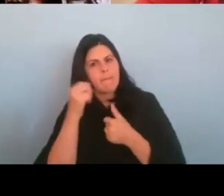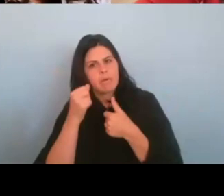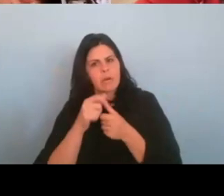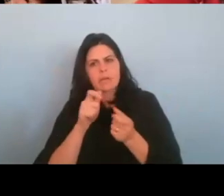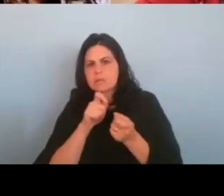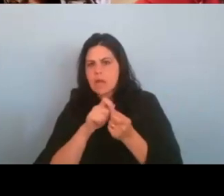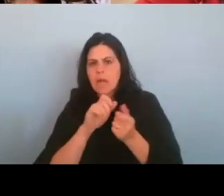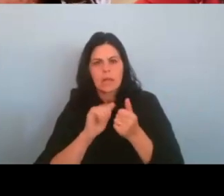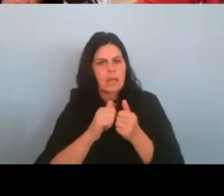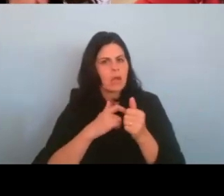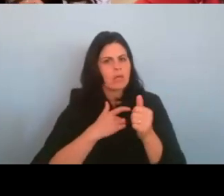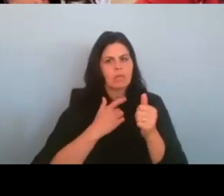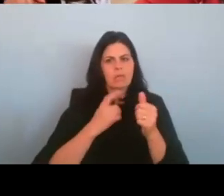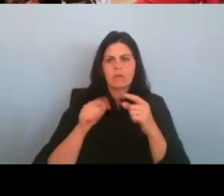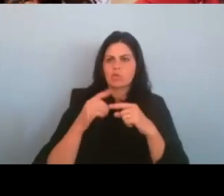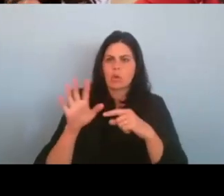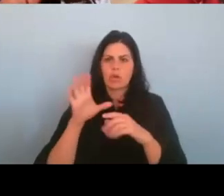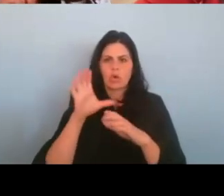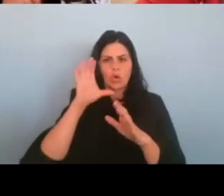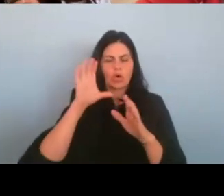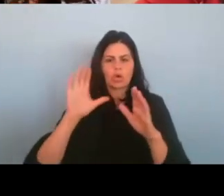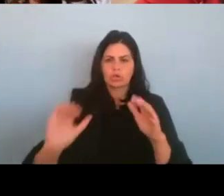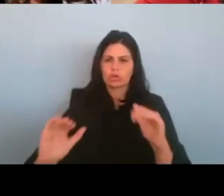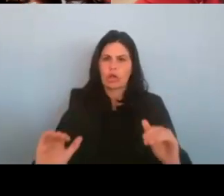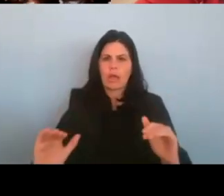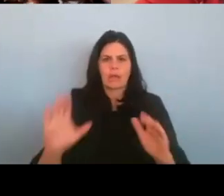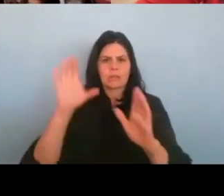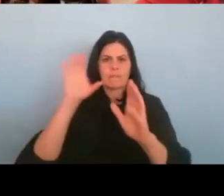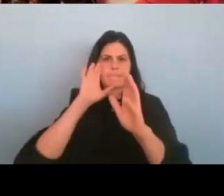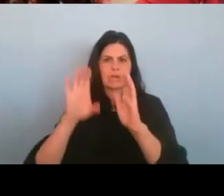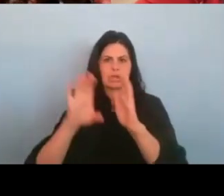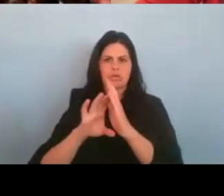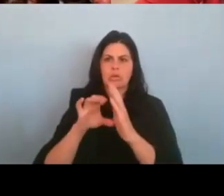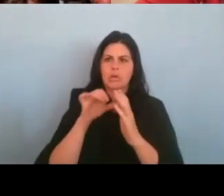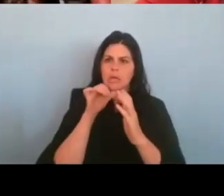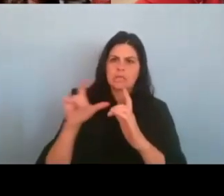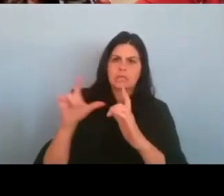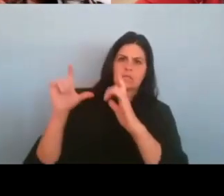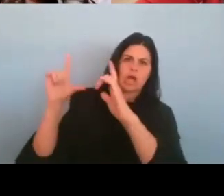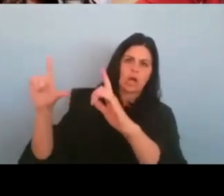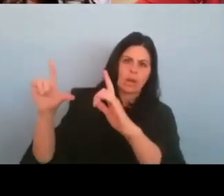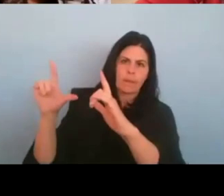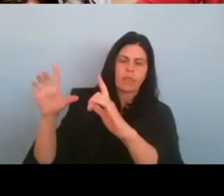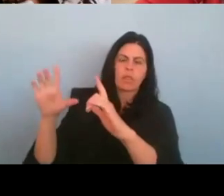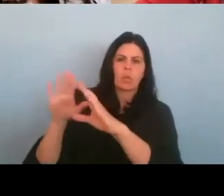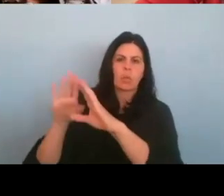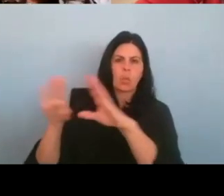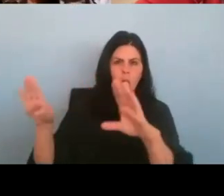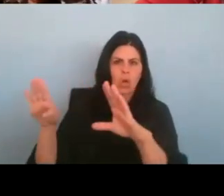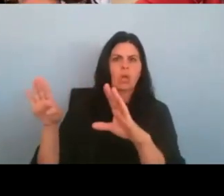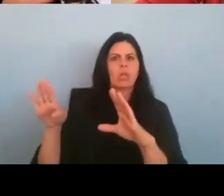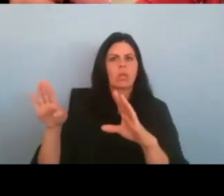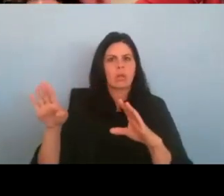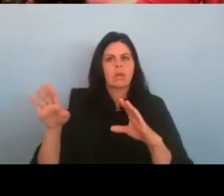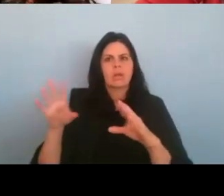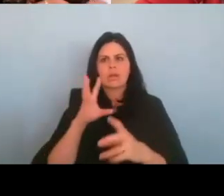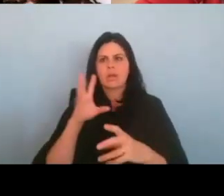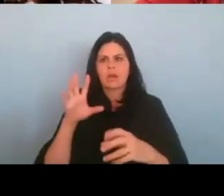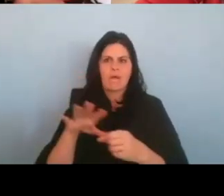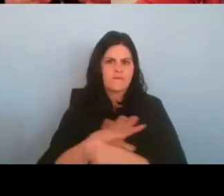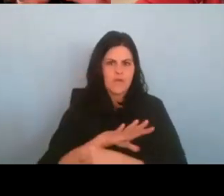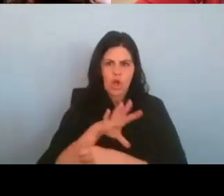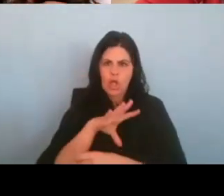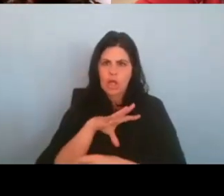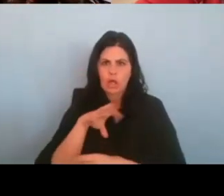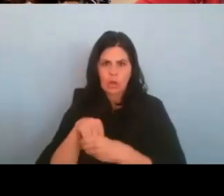child's picture is not up on the wall at school in a full inclusion classroom, right? Like, and, and, you know, all